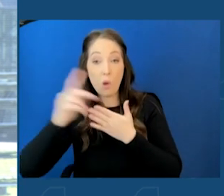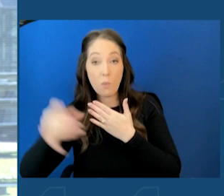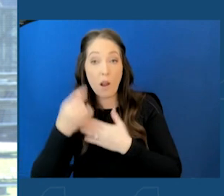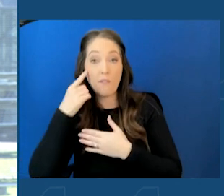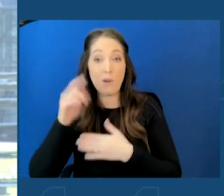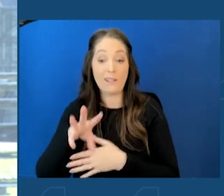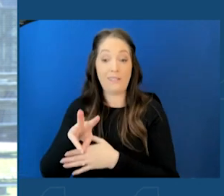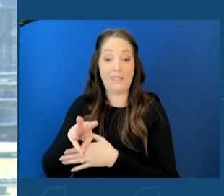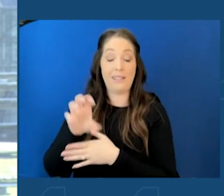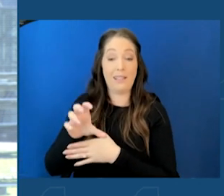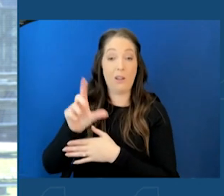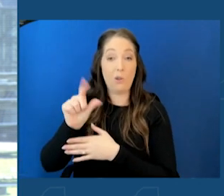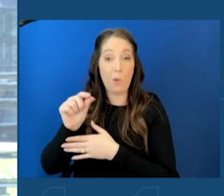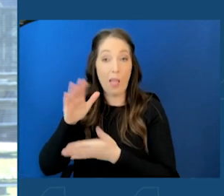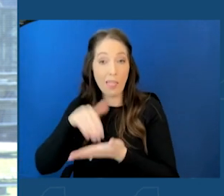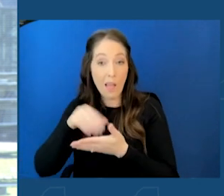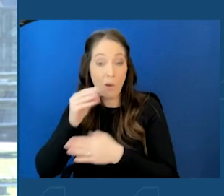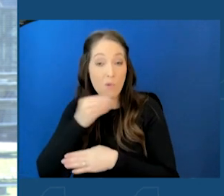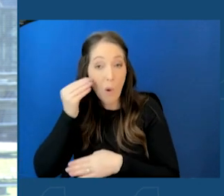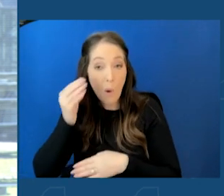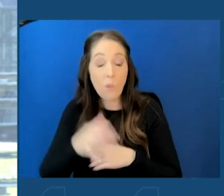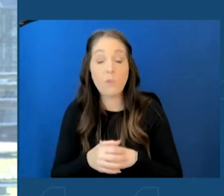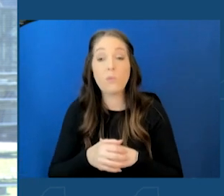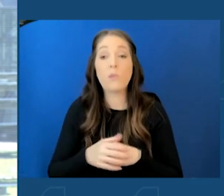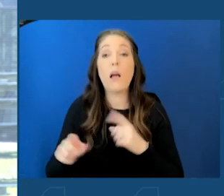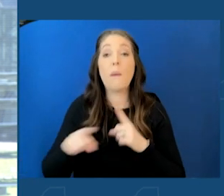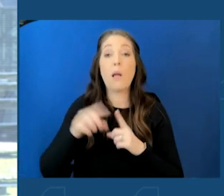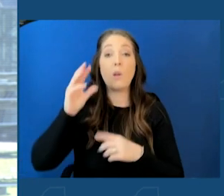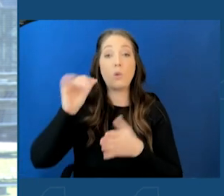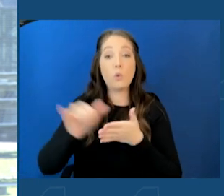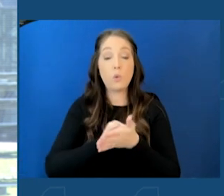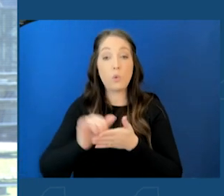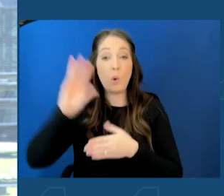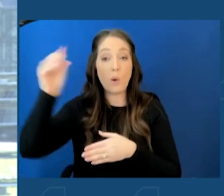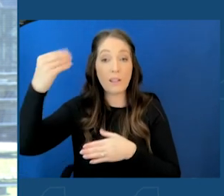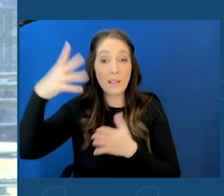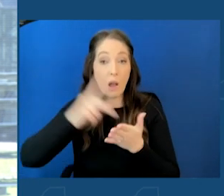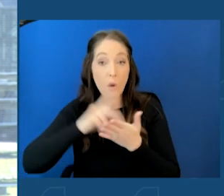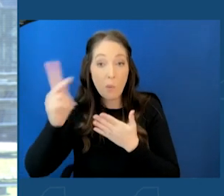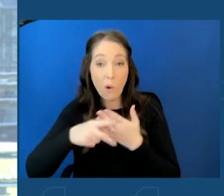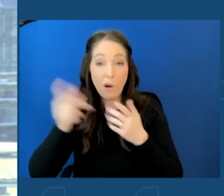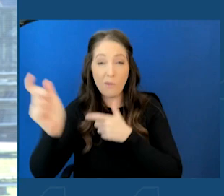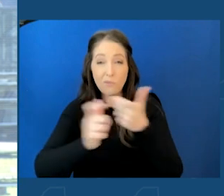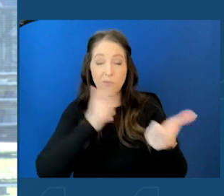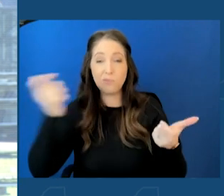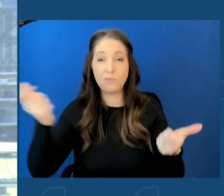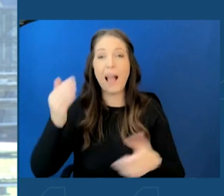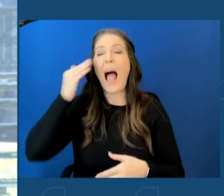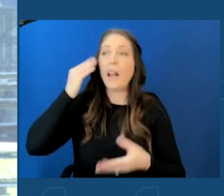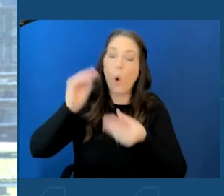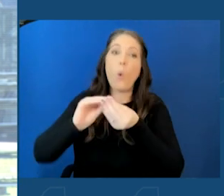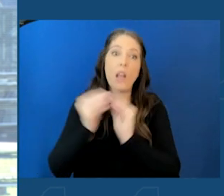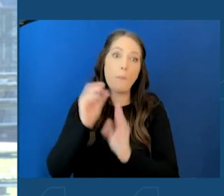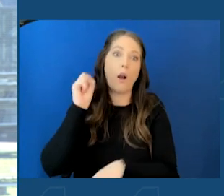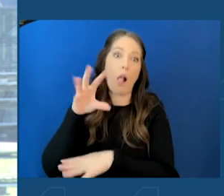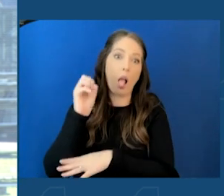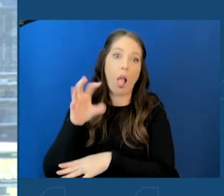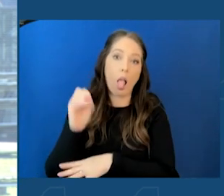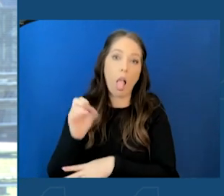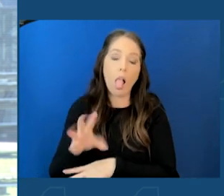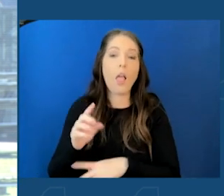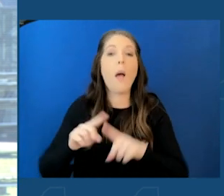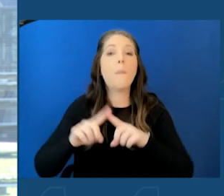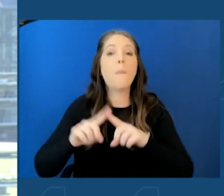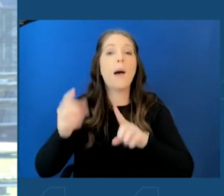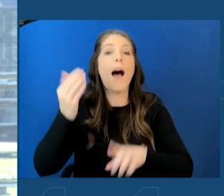We also expanded our New York Sun program with an additional 4 gigawatts of distributed power. I know these are just numbers, but I want to know how many houses,